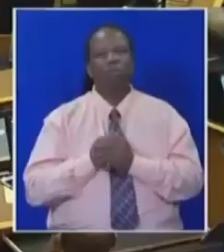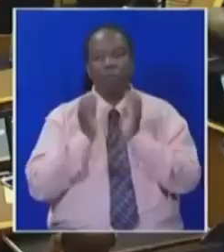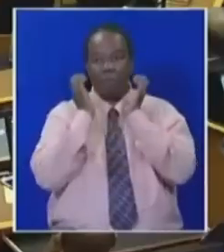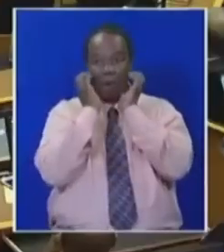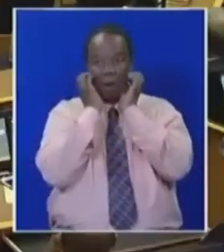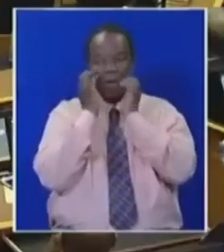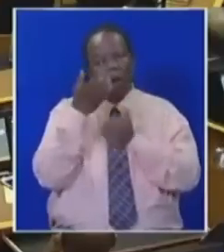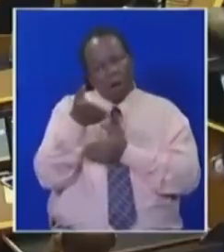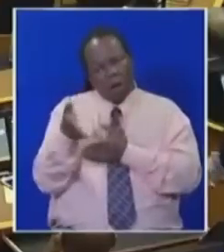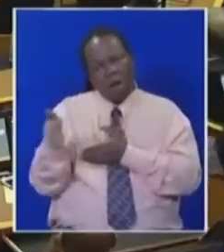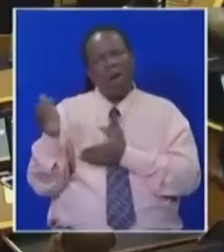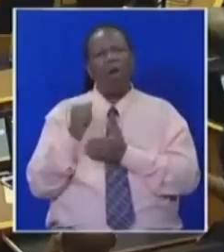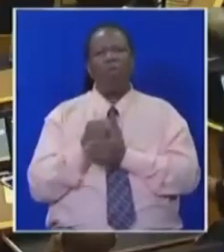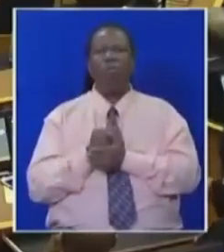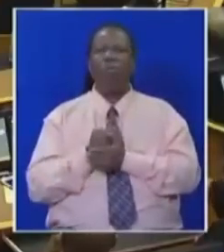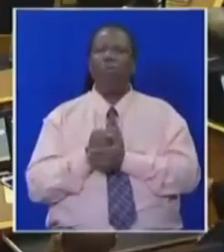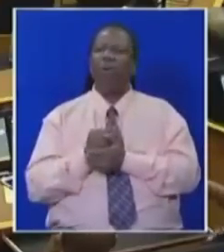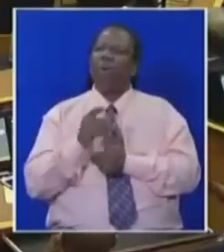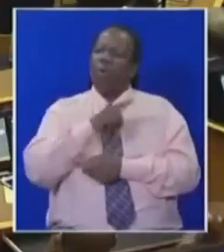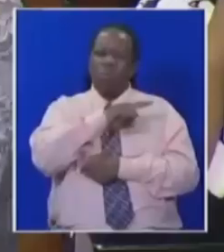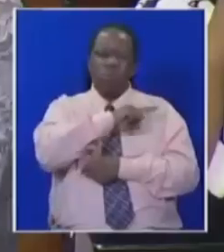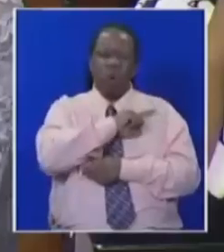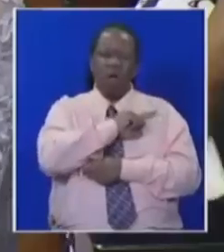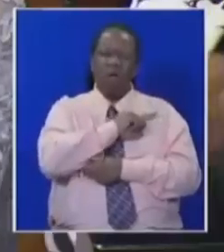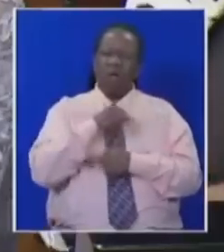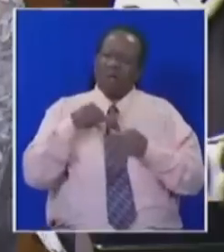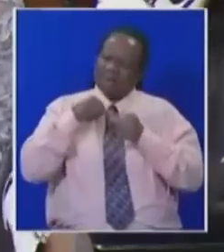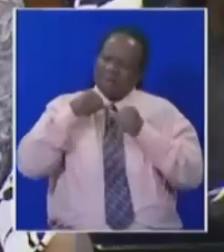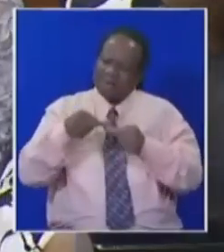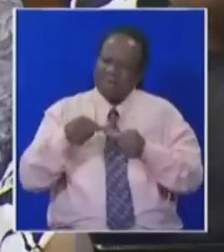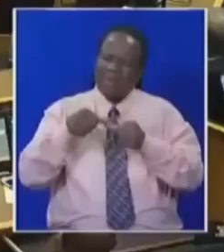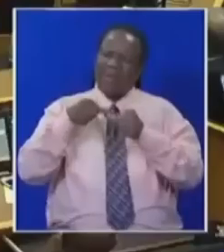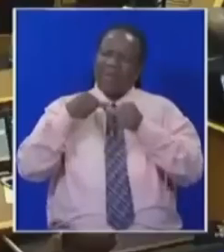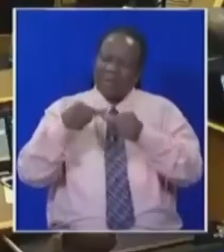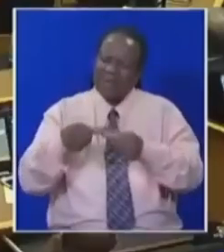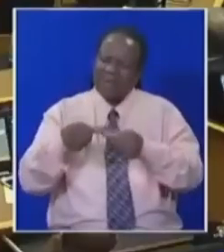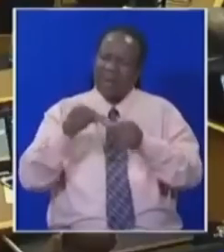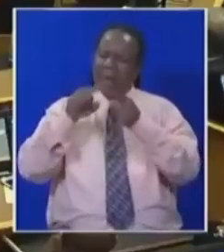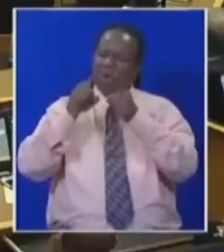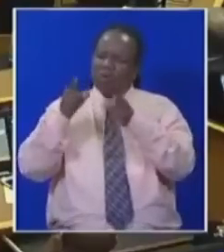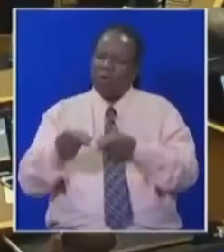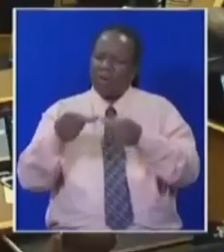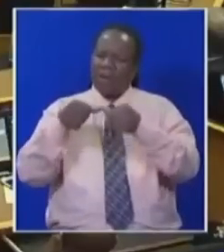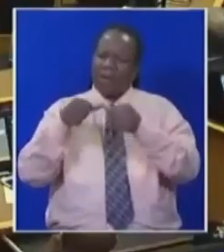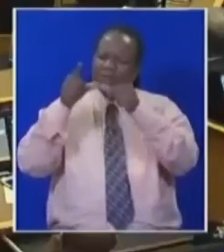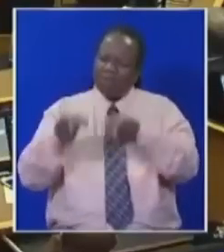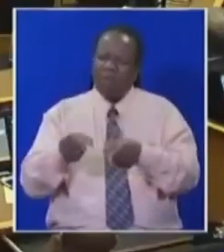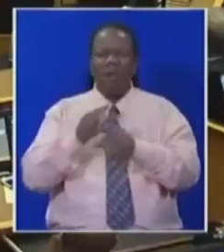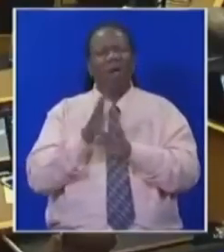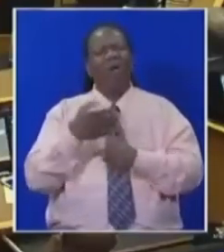because you consistently continue with various points of order which are not points of order